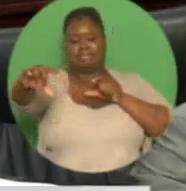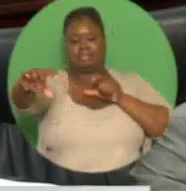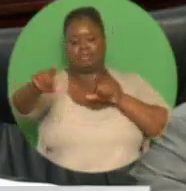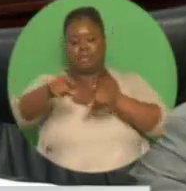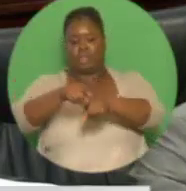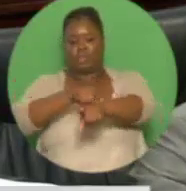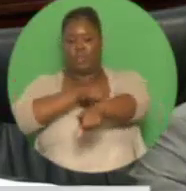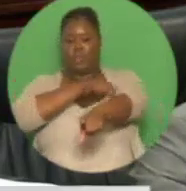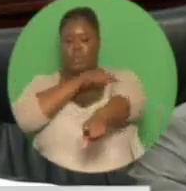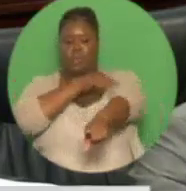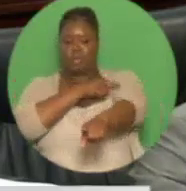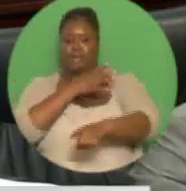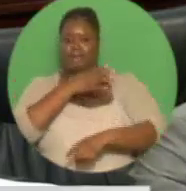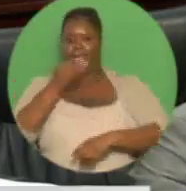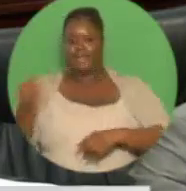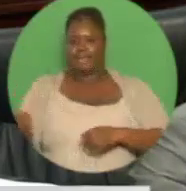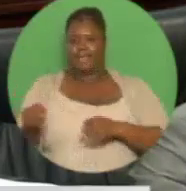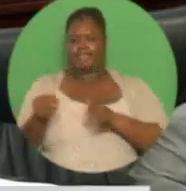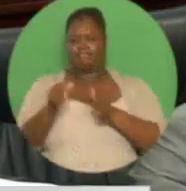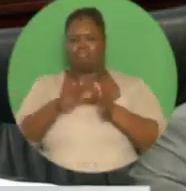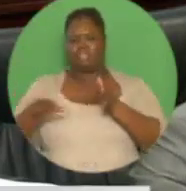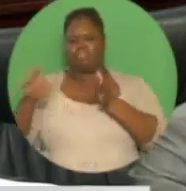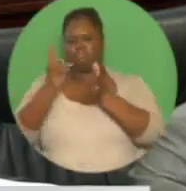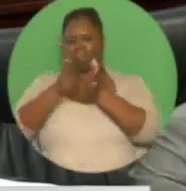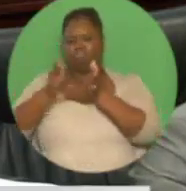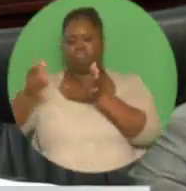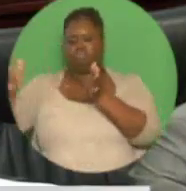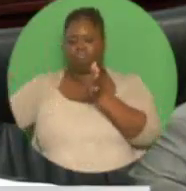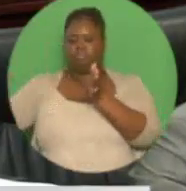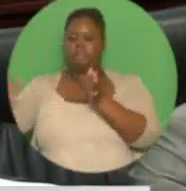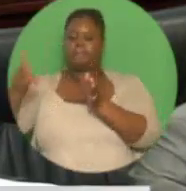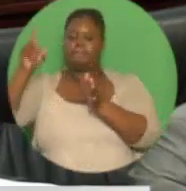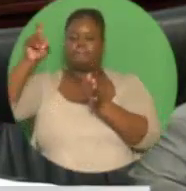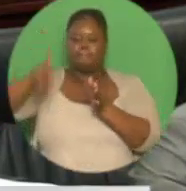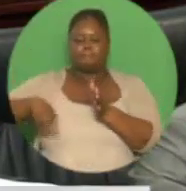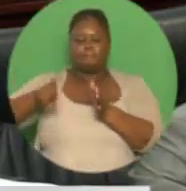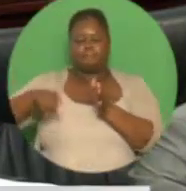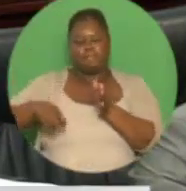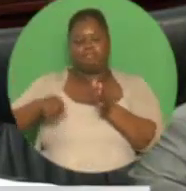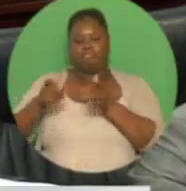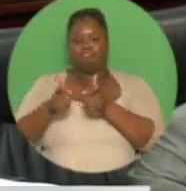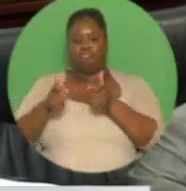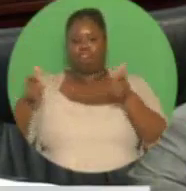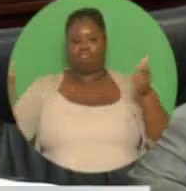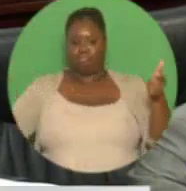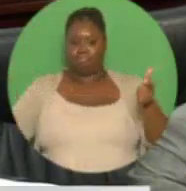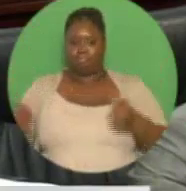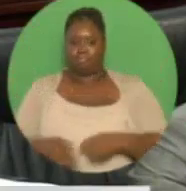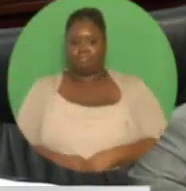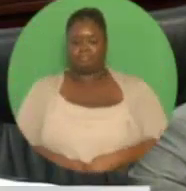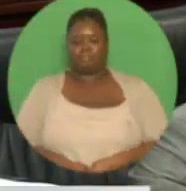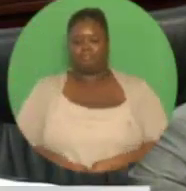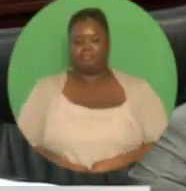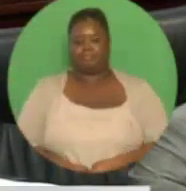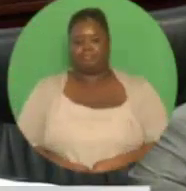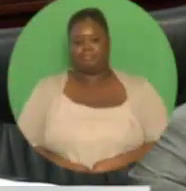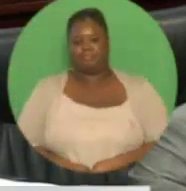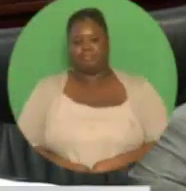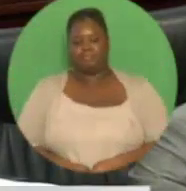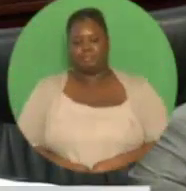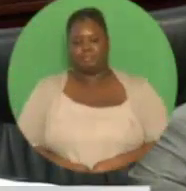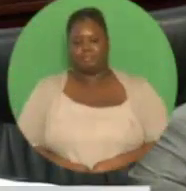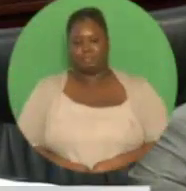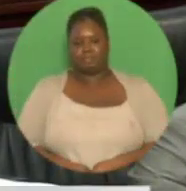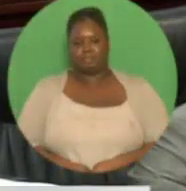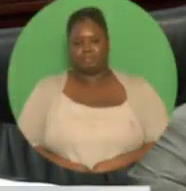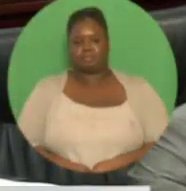upgrade of the existing terminal. The new terminal building will support much higher levels of airlift and international demand and bring